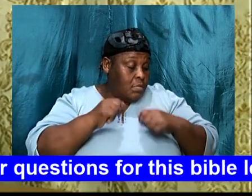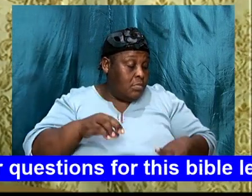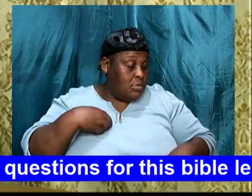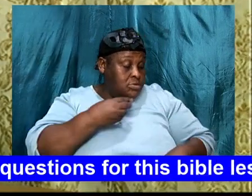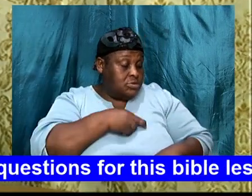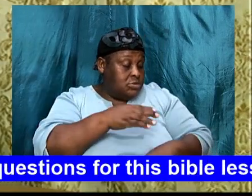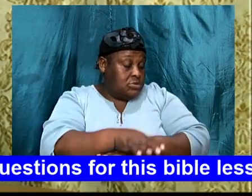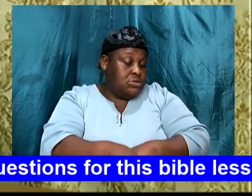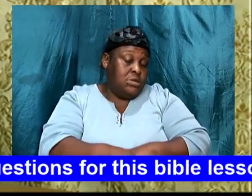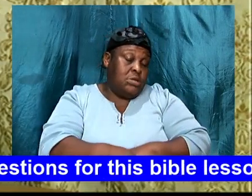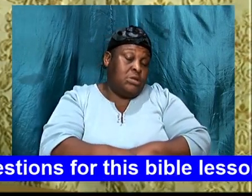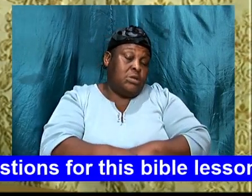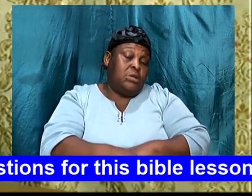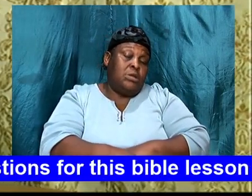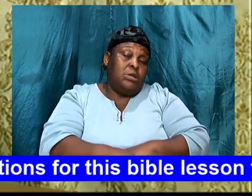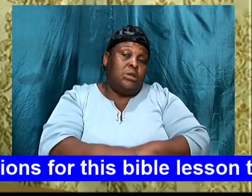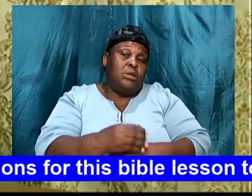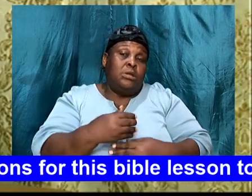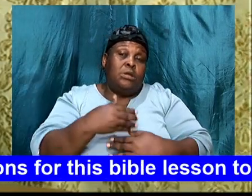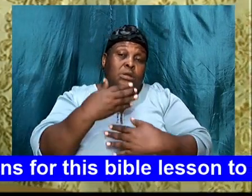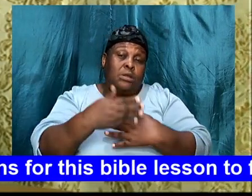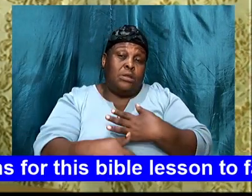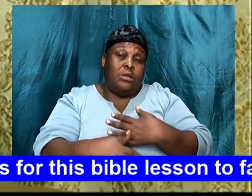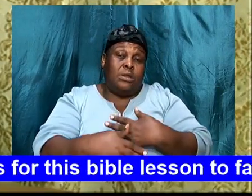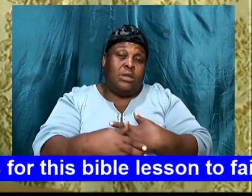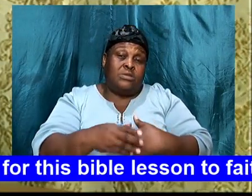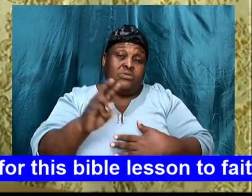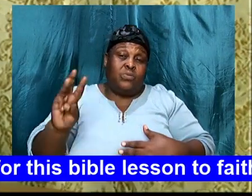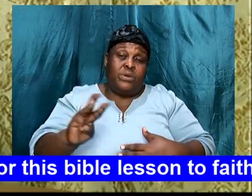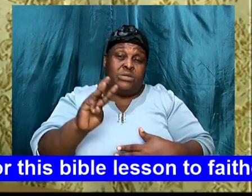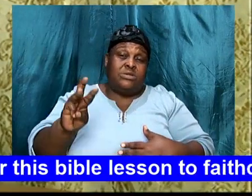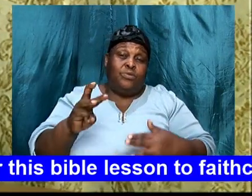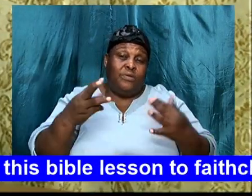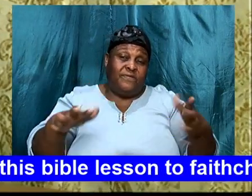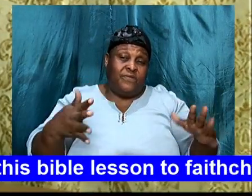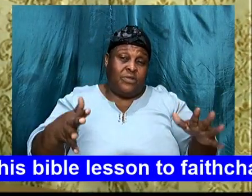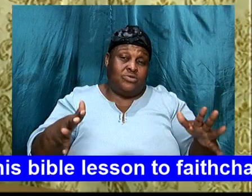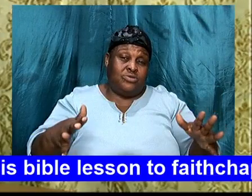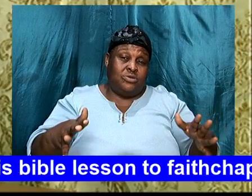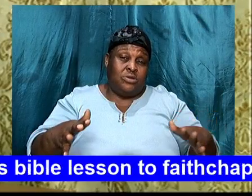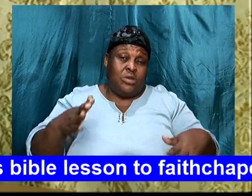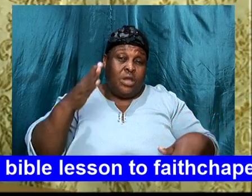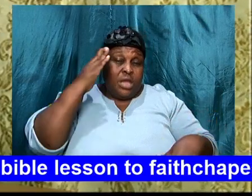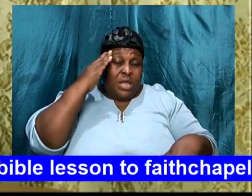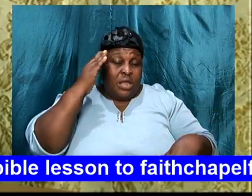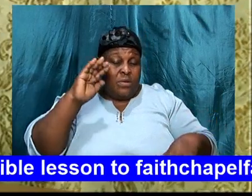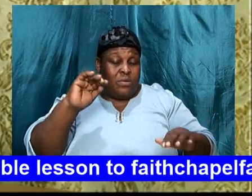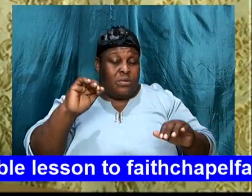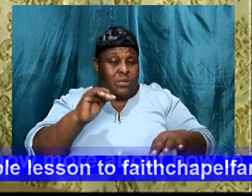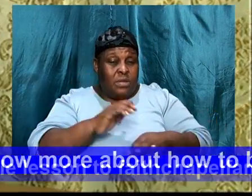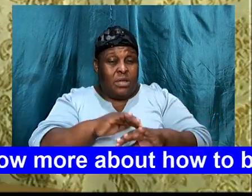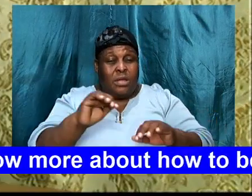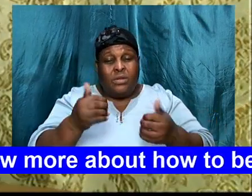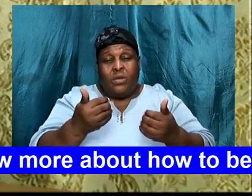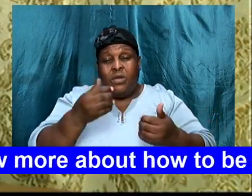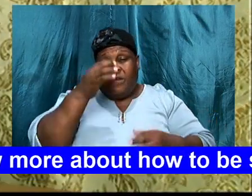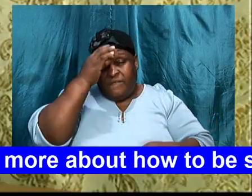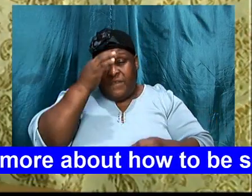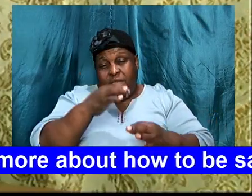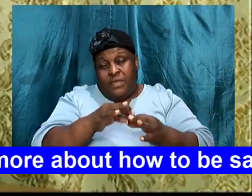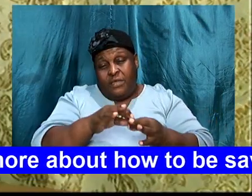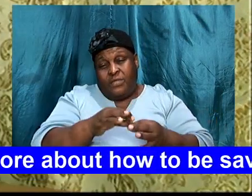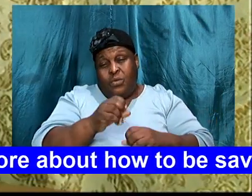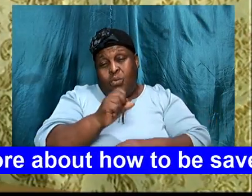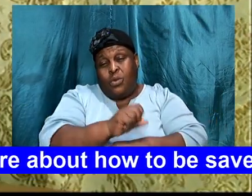next week, we close off, and we look at how, faith, works, in the grand scheme, of,